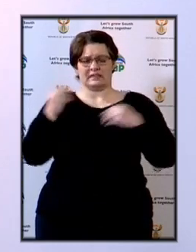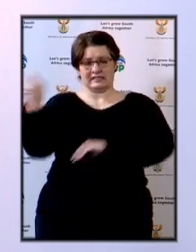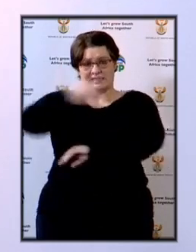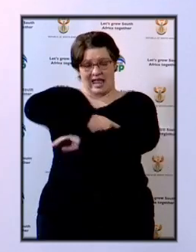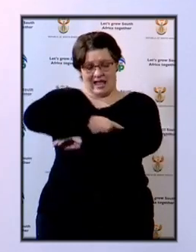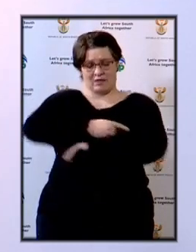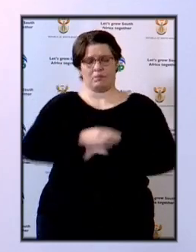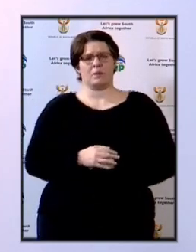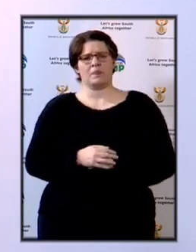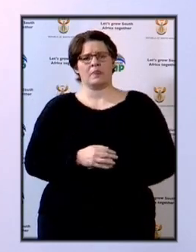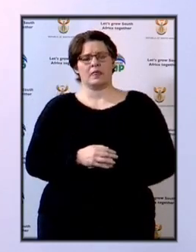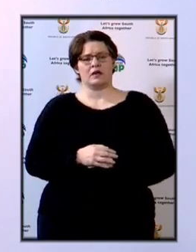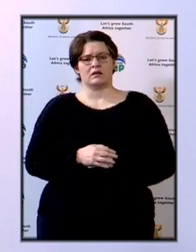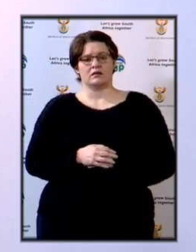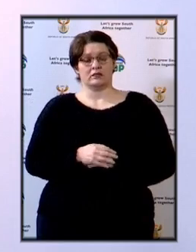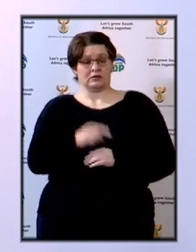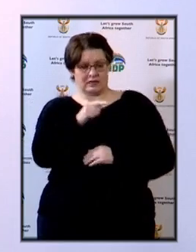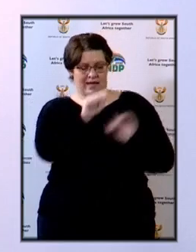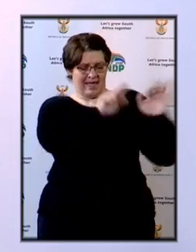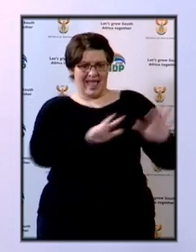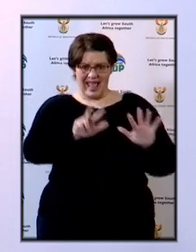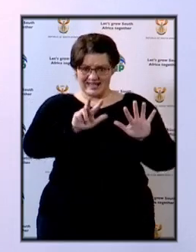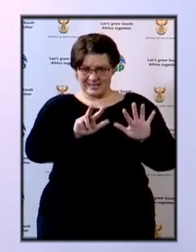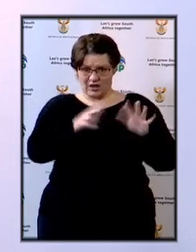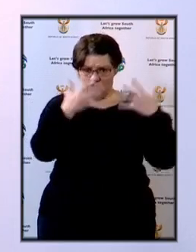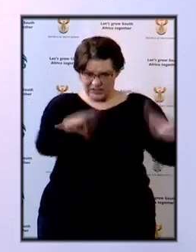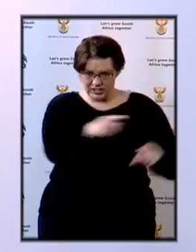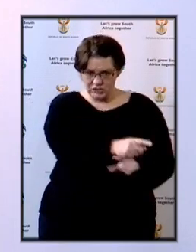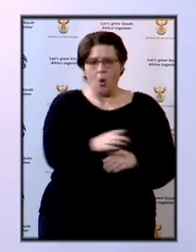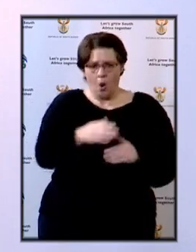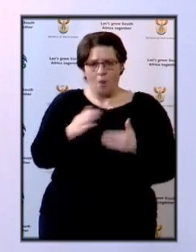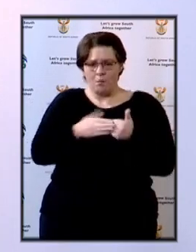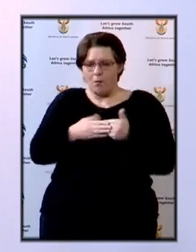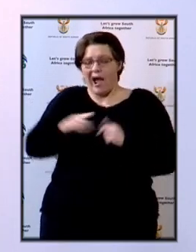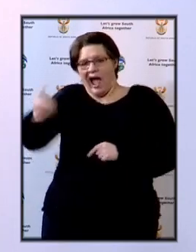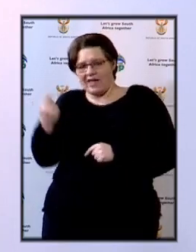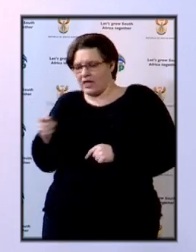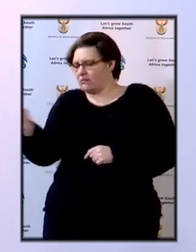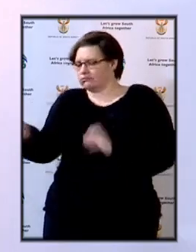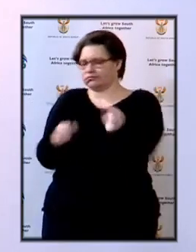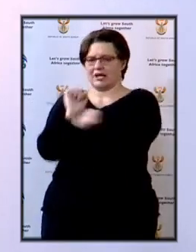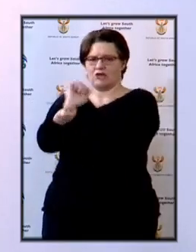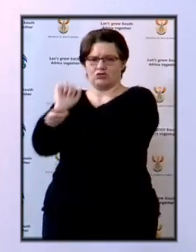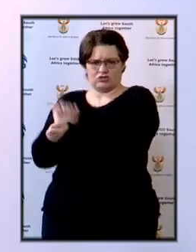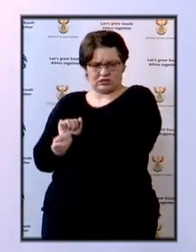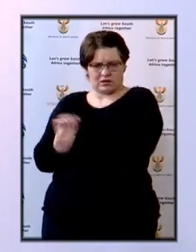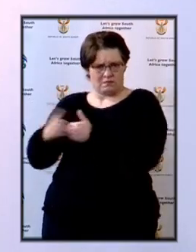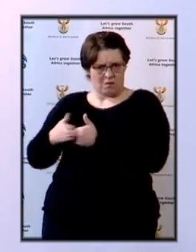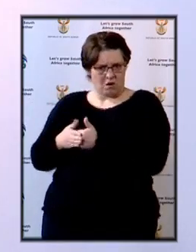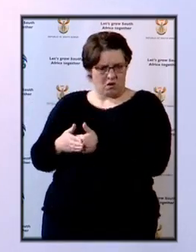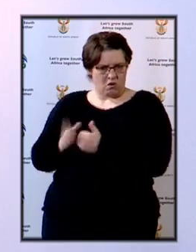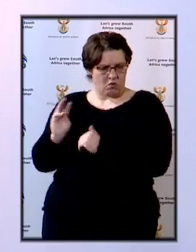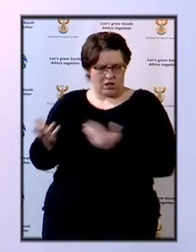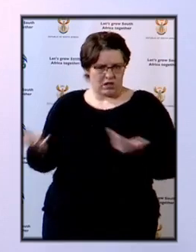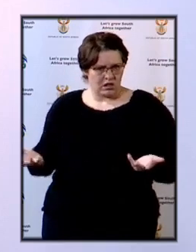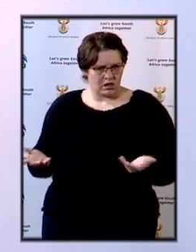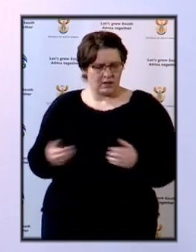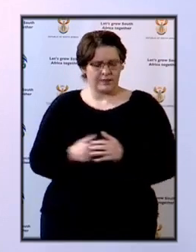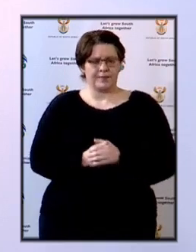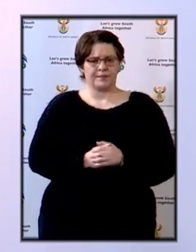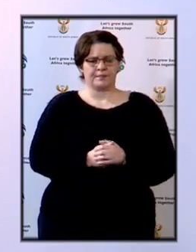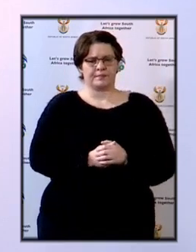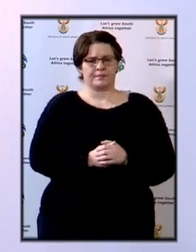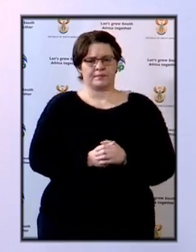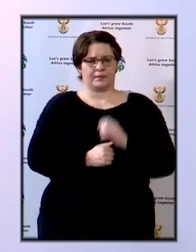Day. Will there be more arrests in this matter or are these eight the only ones will be arrested in connection with